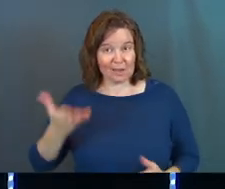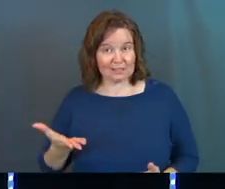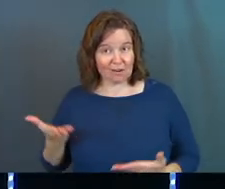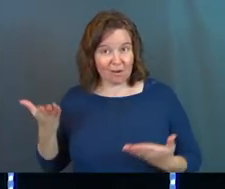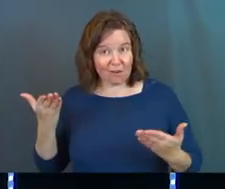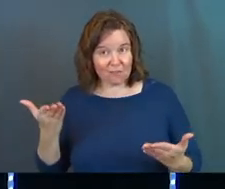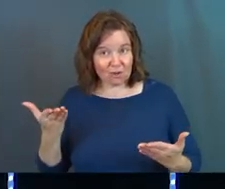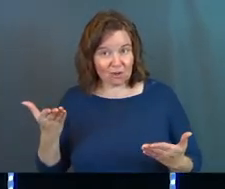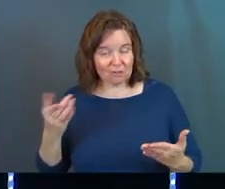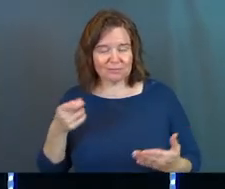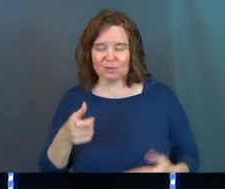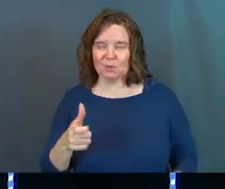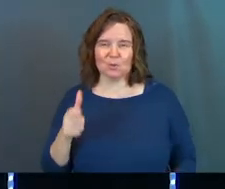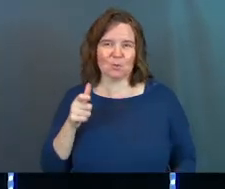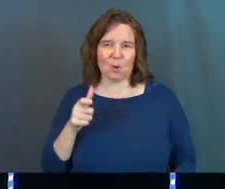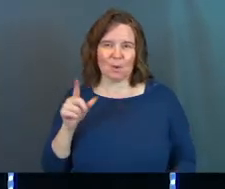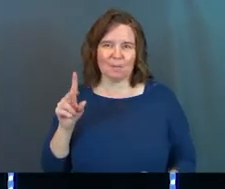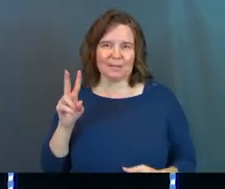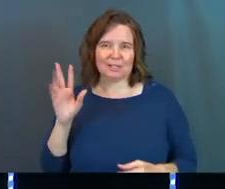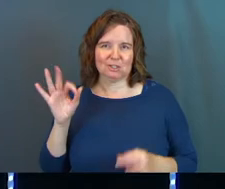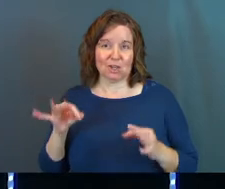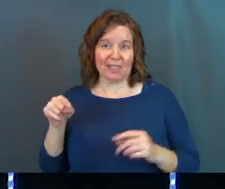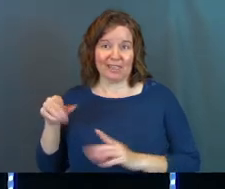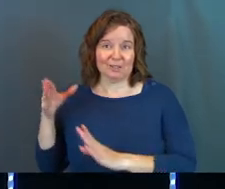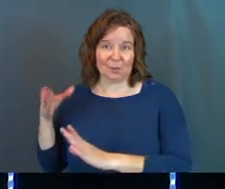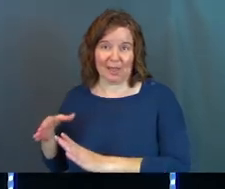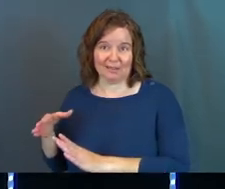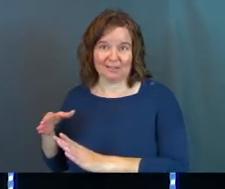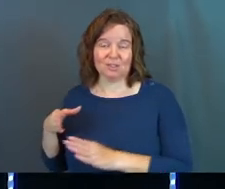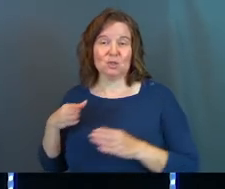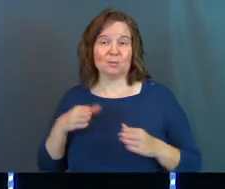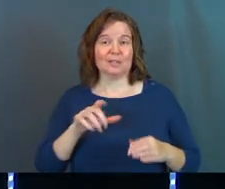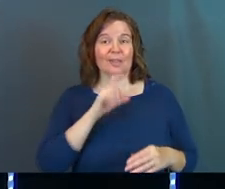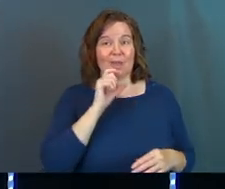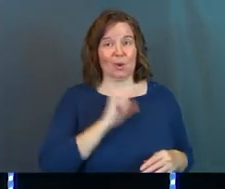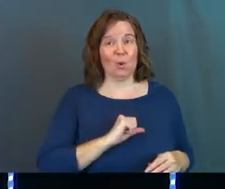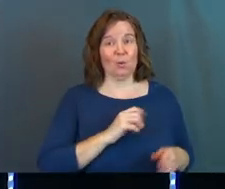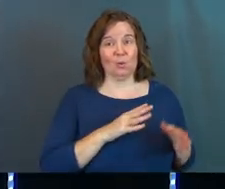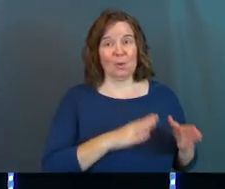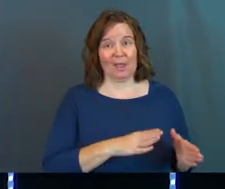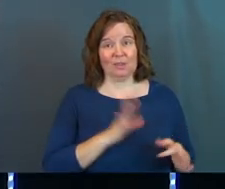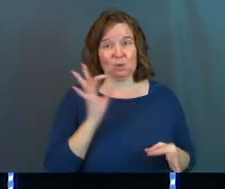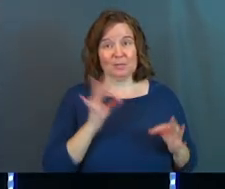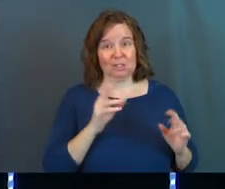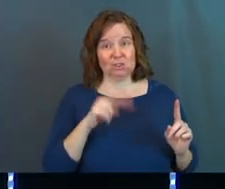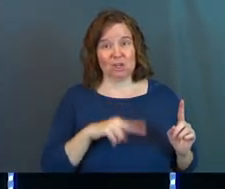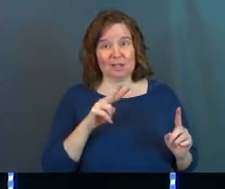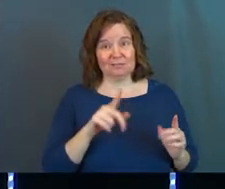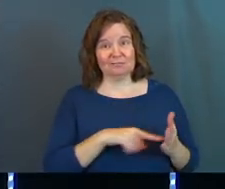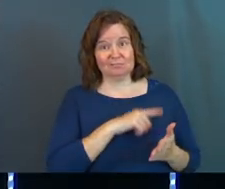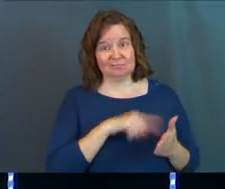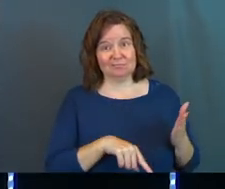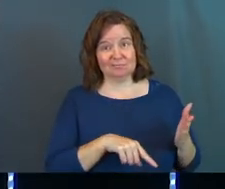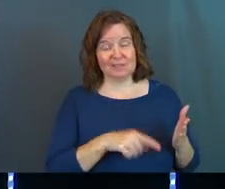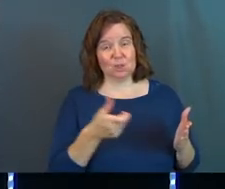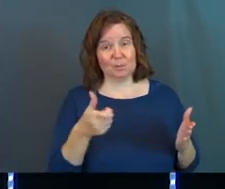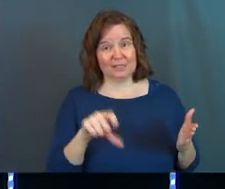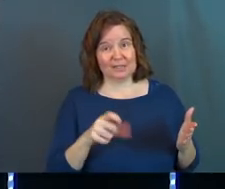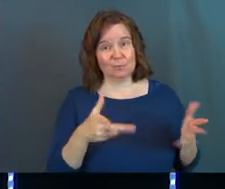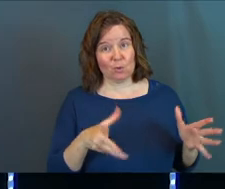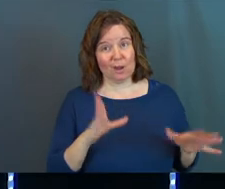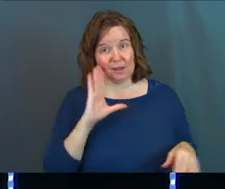offering you, you won't be judged this way. You'll be judged the old way. You'll be condemned already.